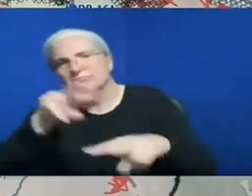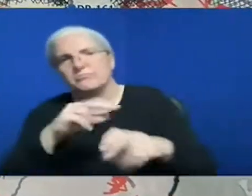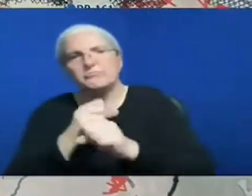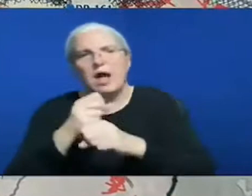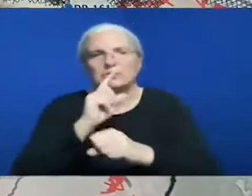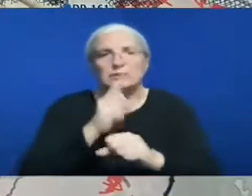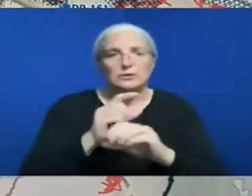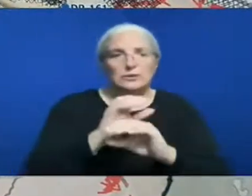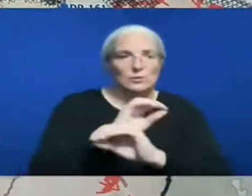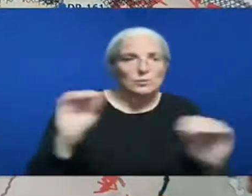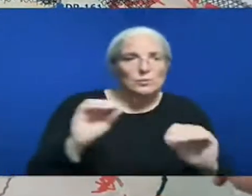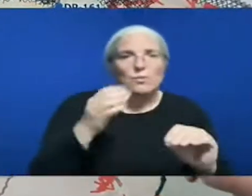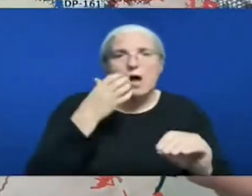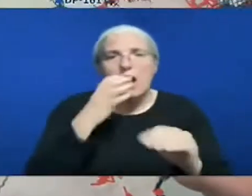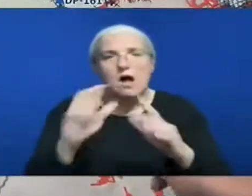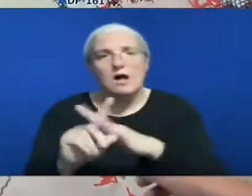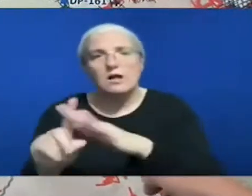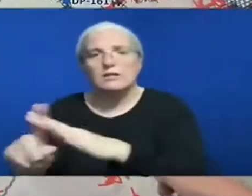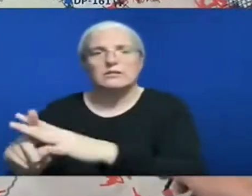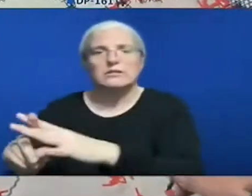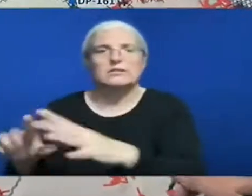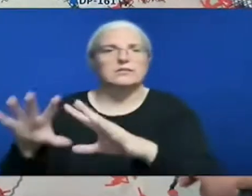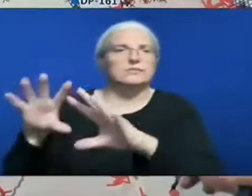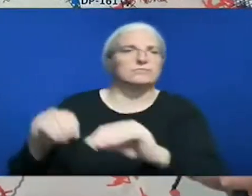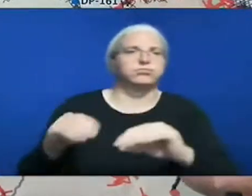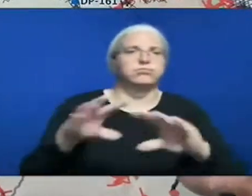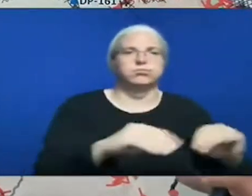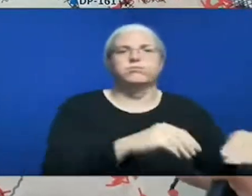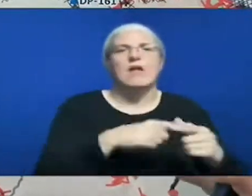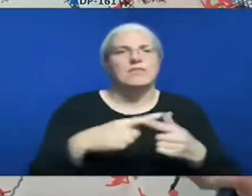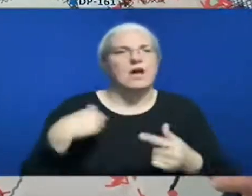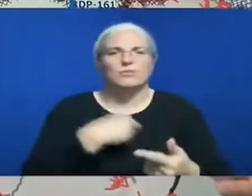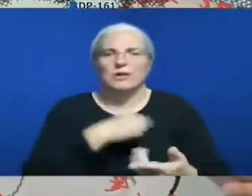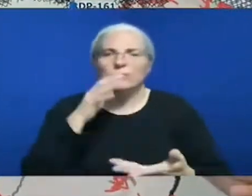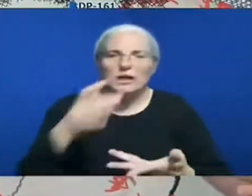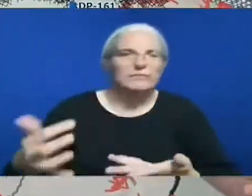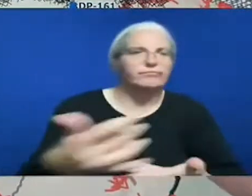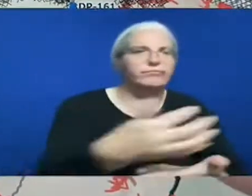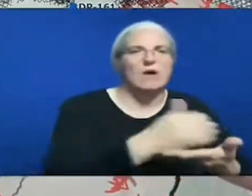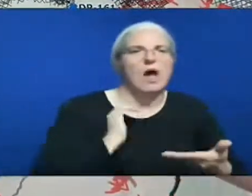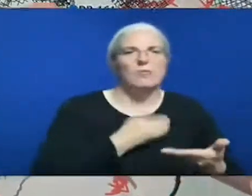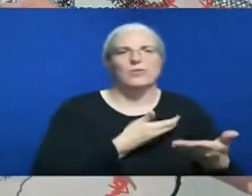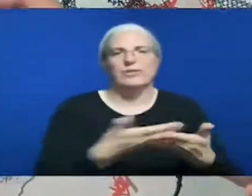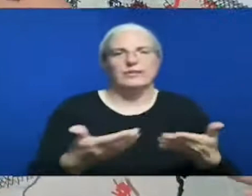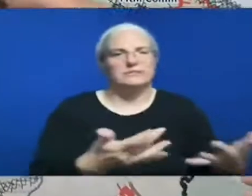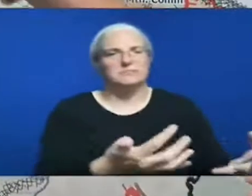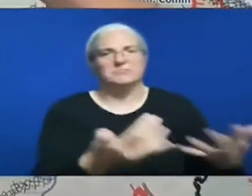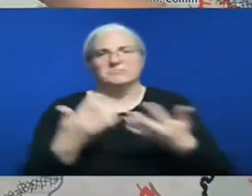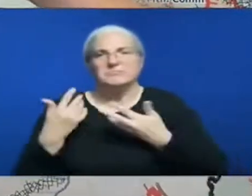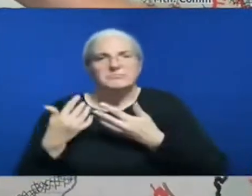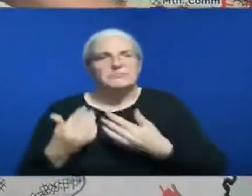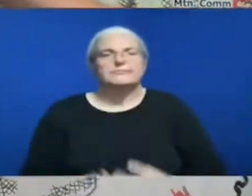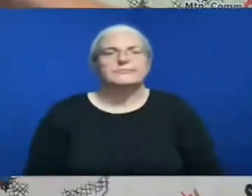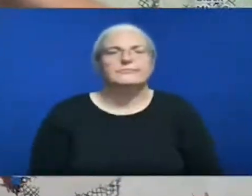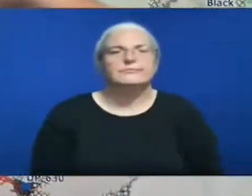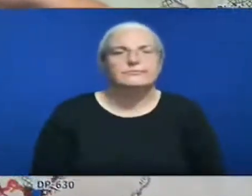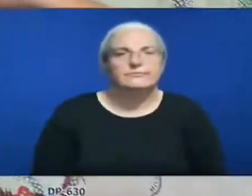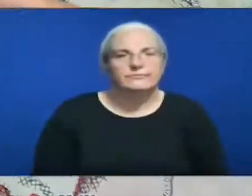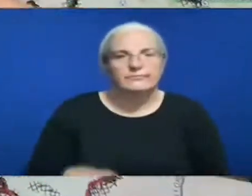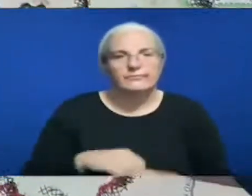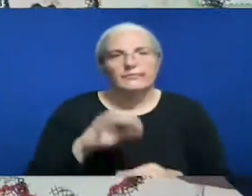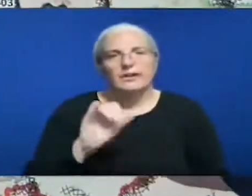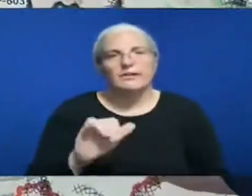off of there moving on over into the fruit growers Boulevard Road all the way out to dire mountain